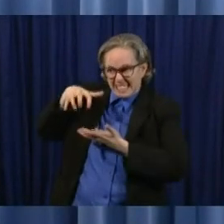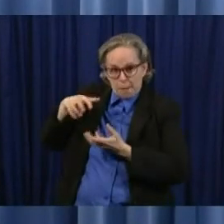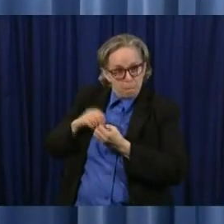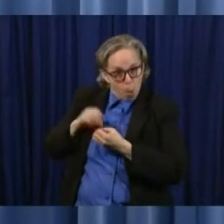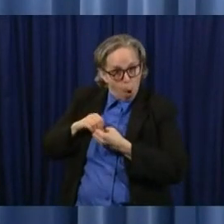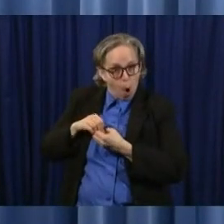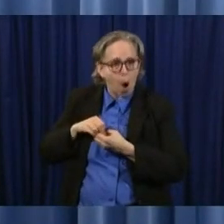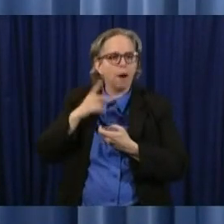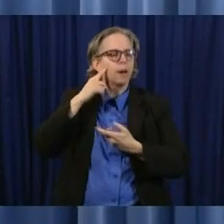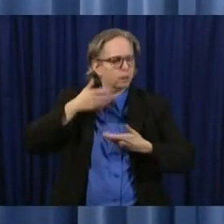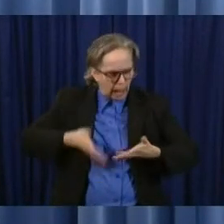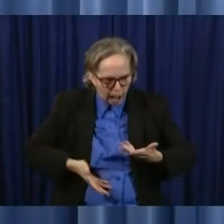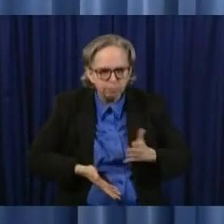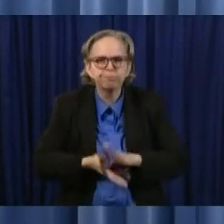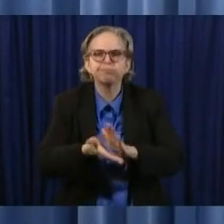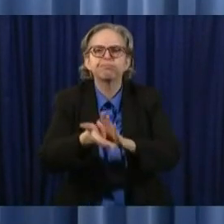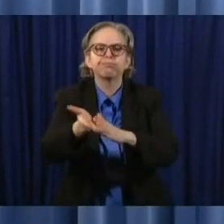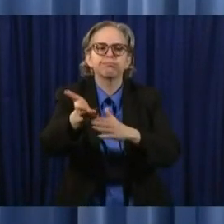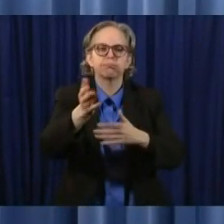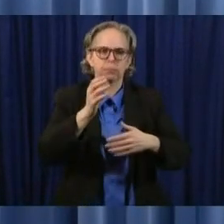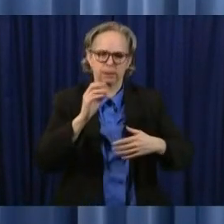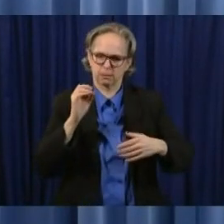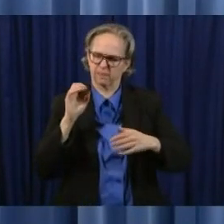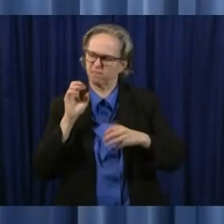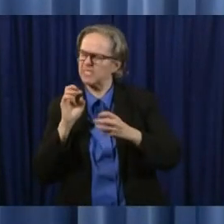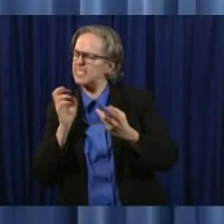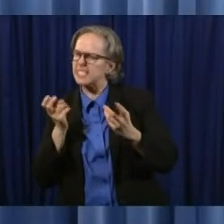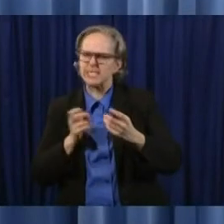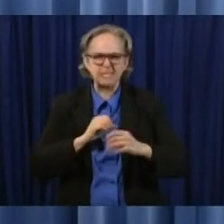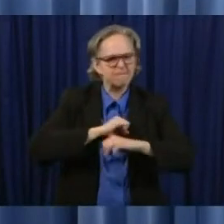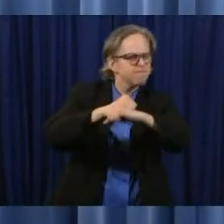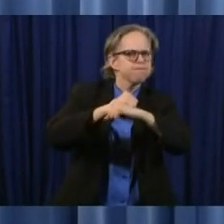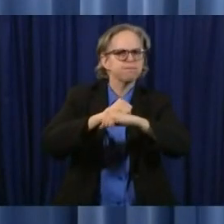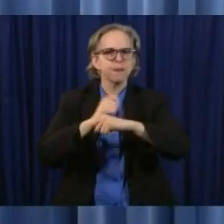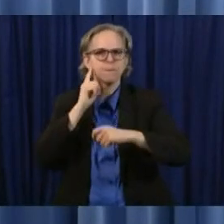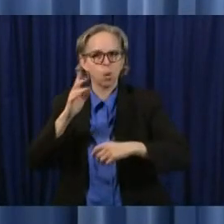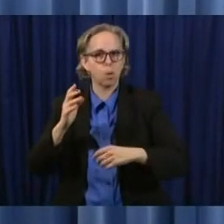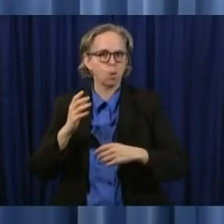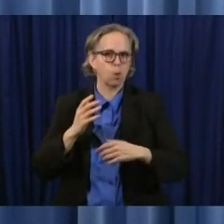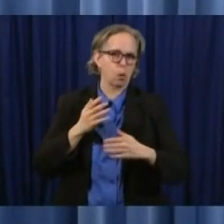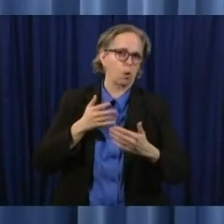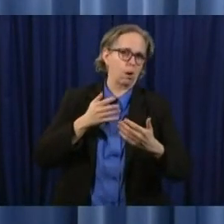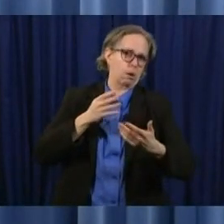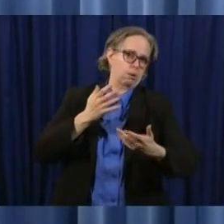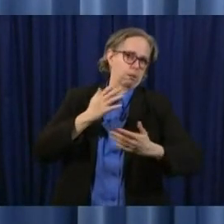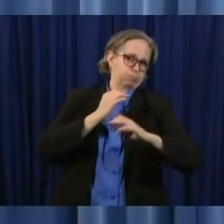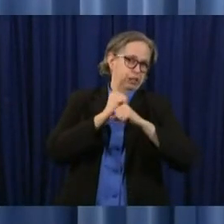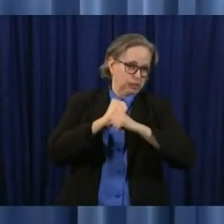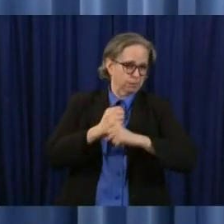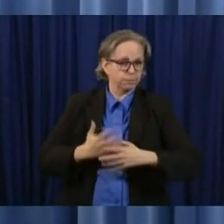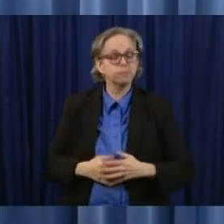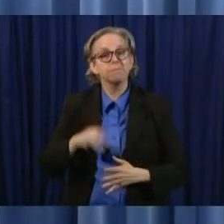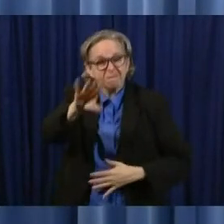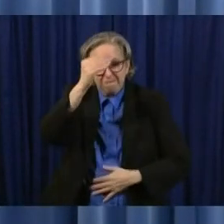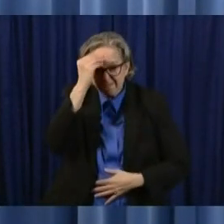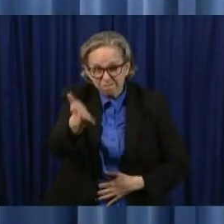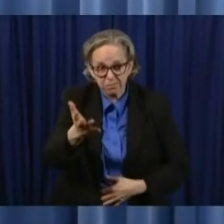move forward we look forward to sharing more information on our PPE efforts in the days ahead